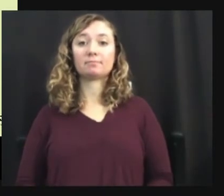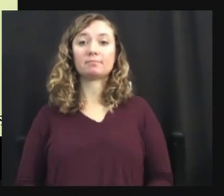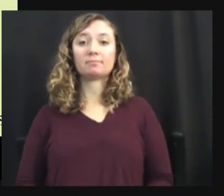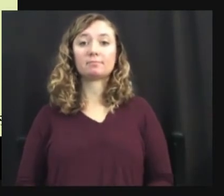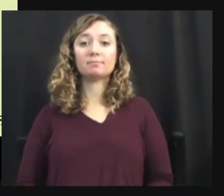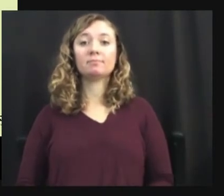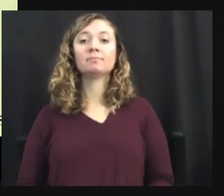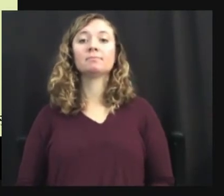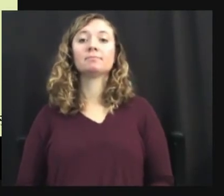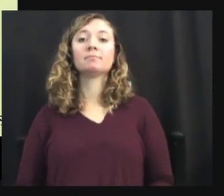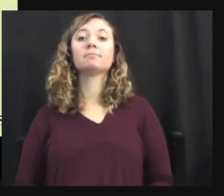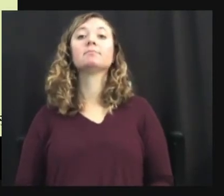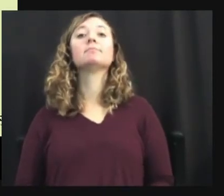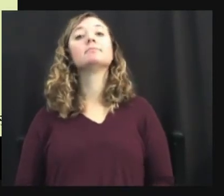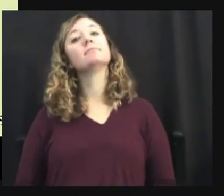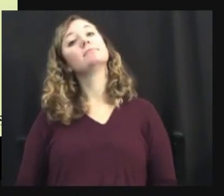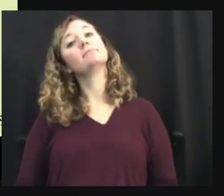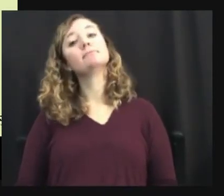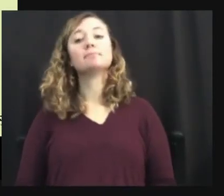Shoulders.